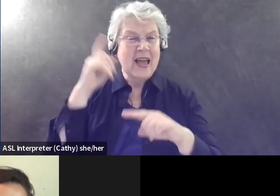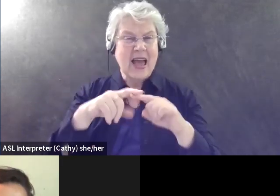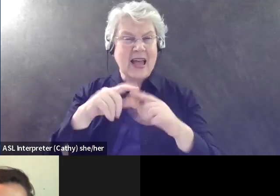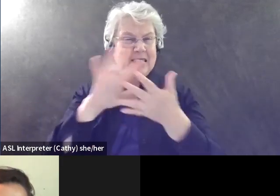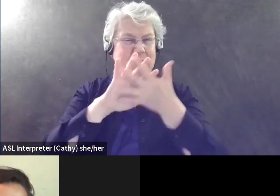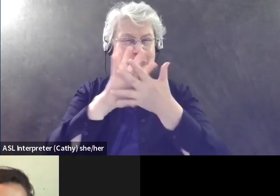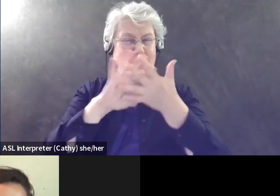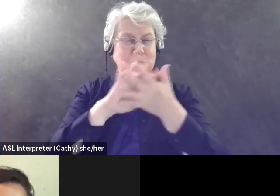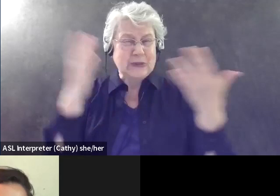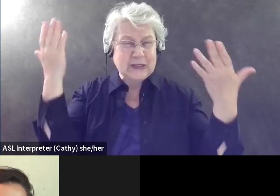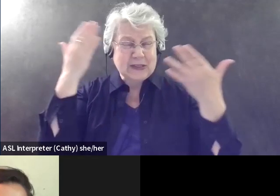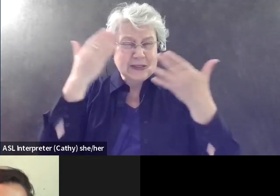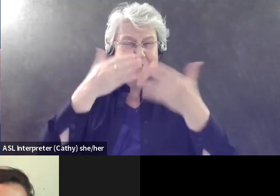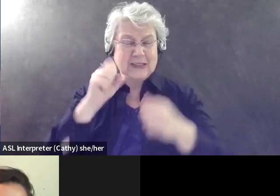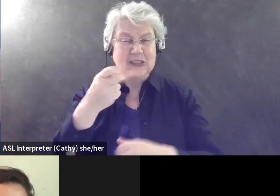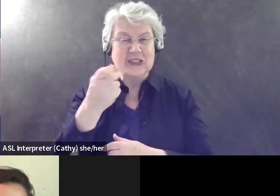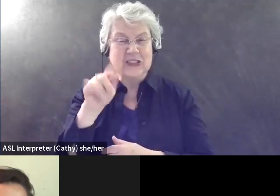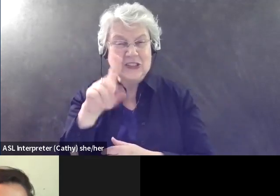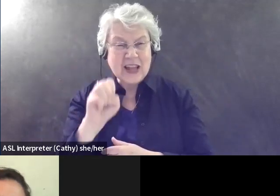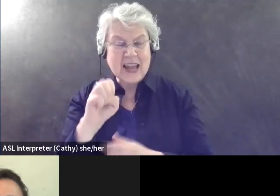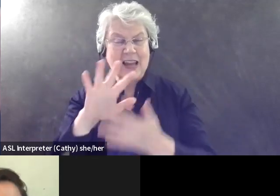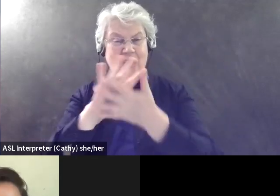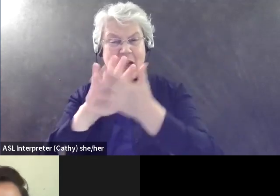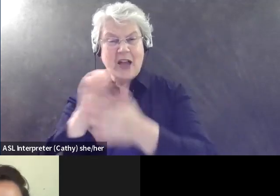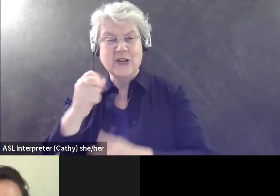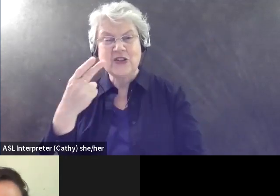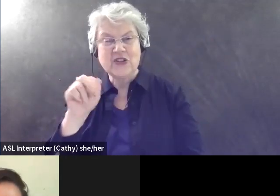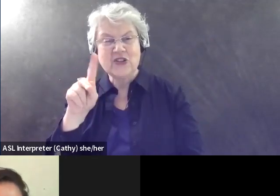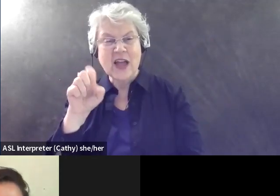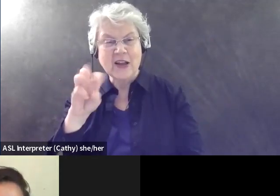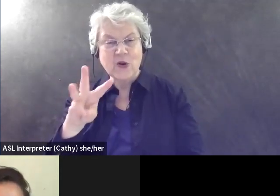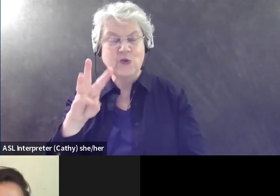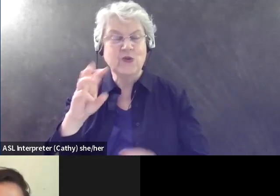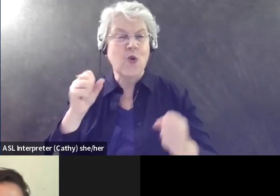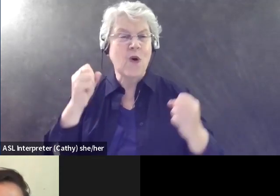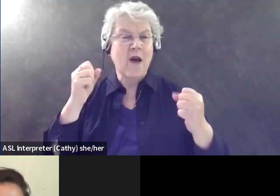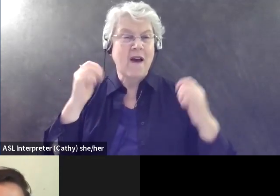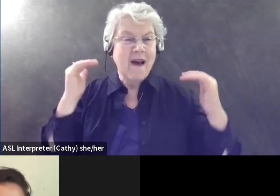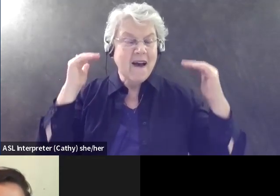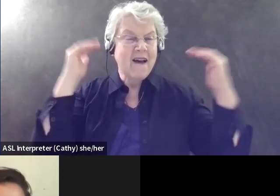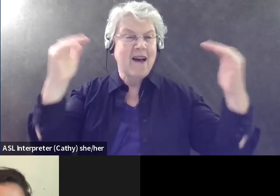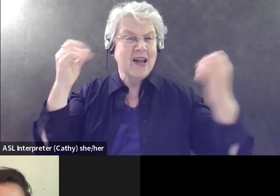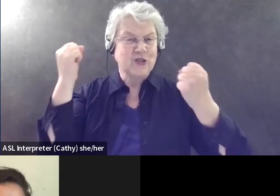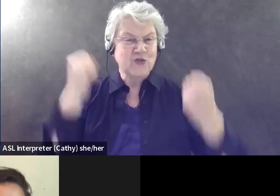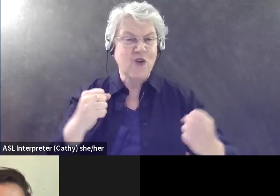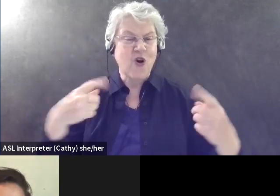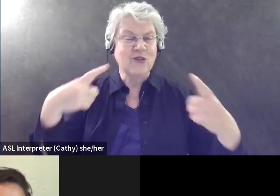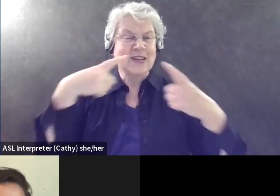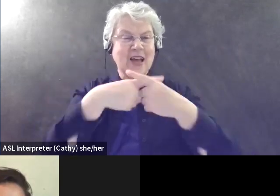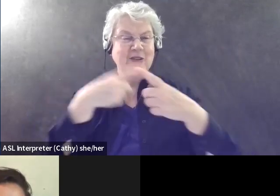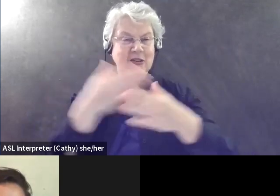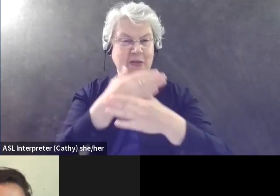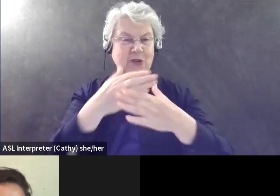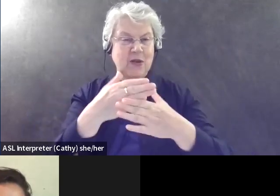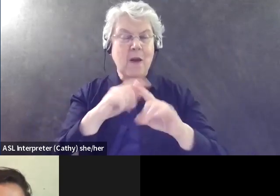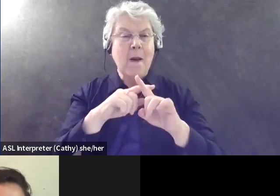shade, like at the same time where there's a high contrast between the shadows and the shade, but I enjoy just talking to the birds that I